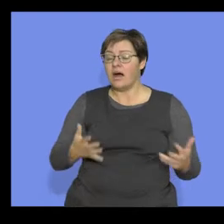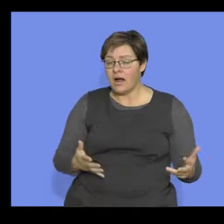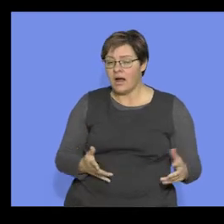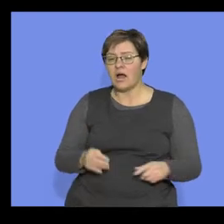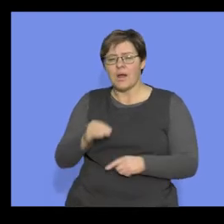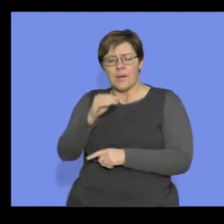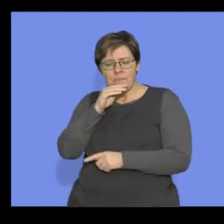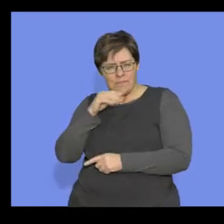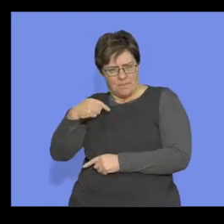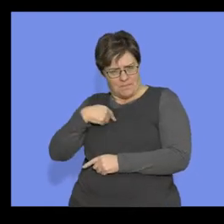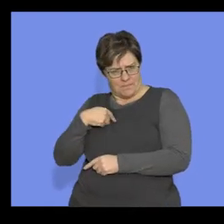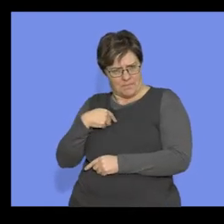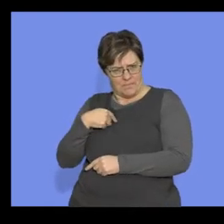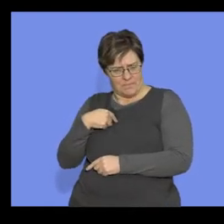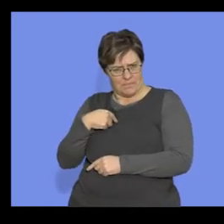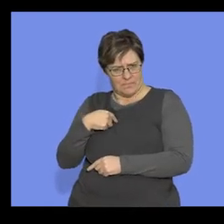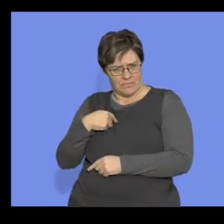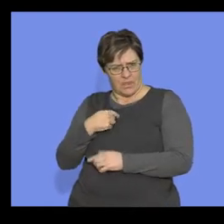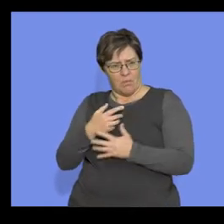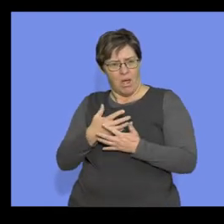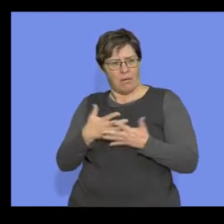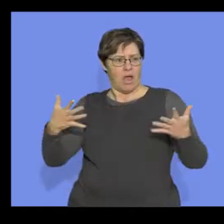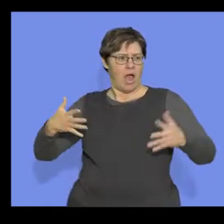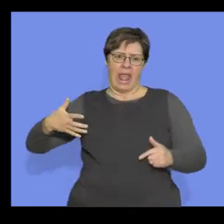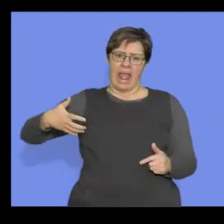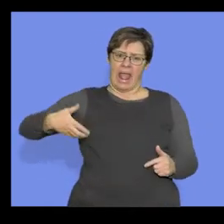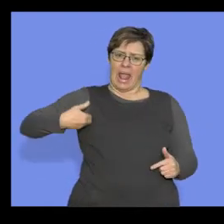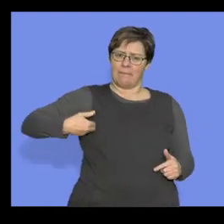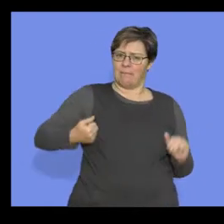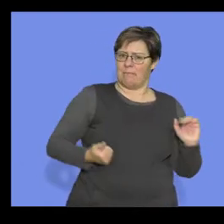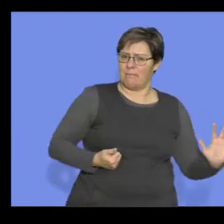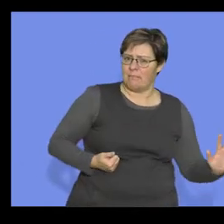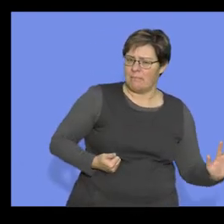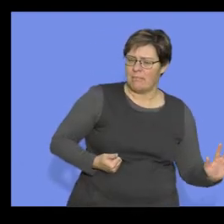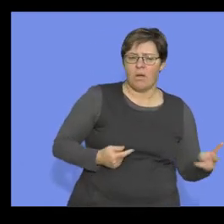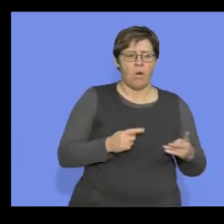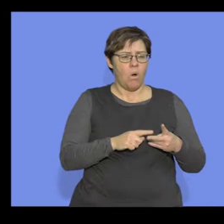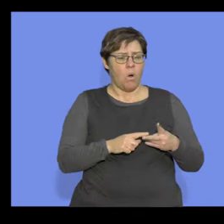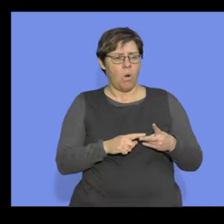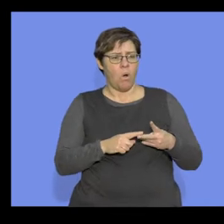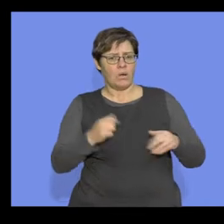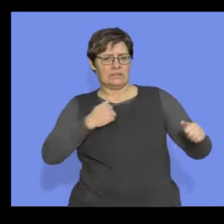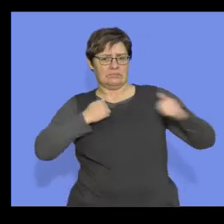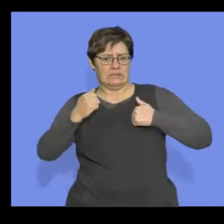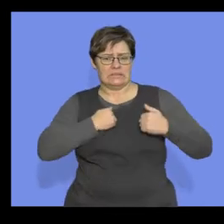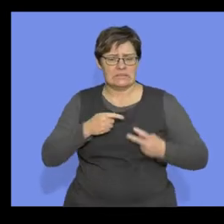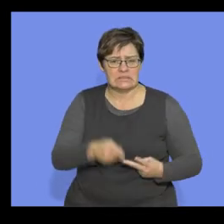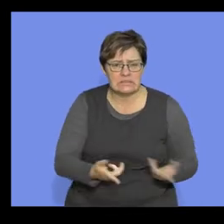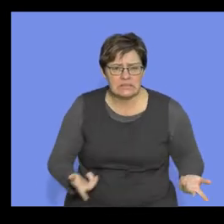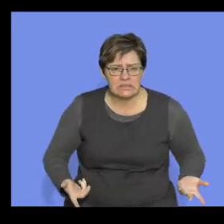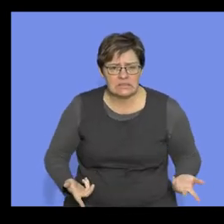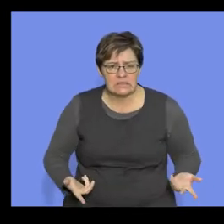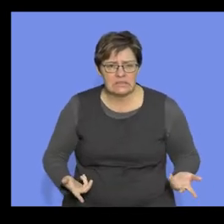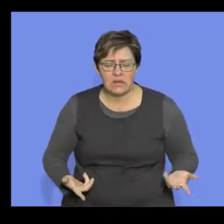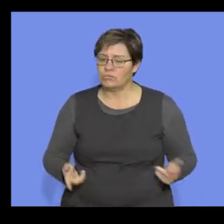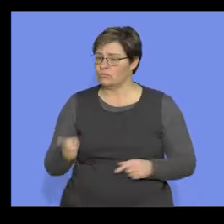Does that make us a great ape? Does that make us, all right, a chimpanzee? Does it make us an orangutan? No,